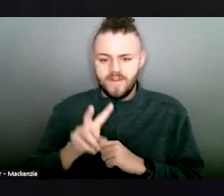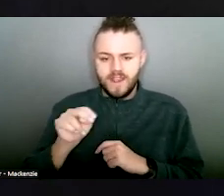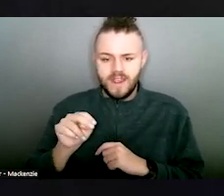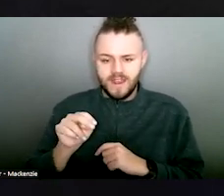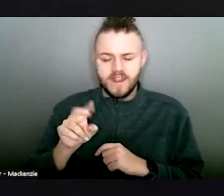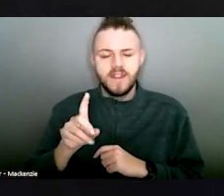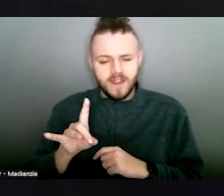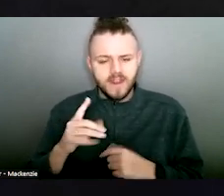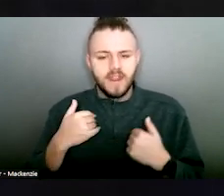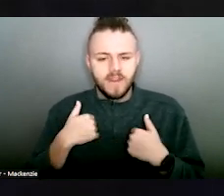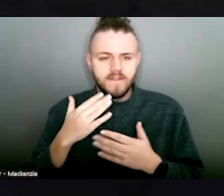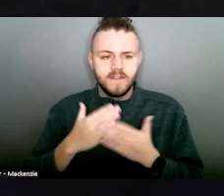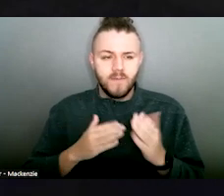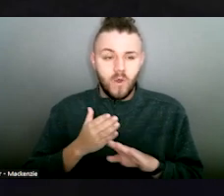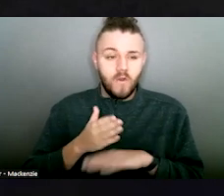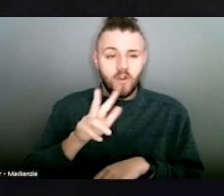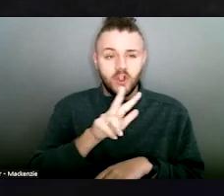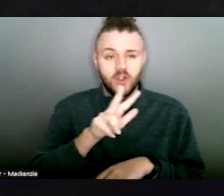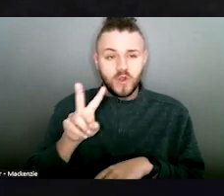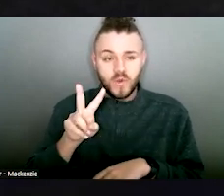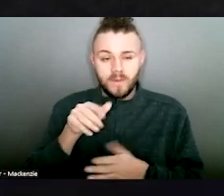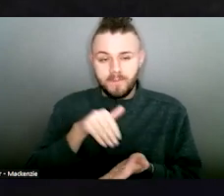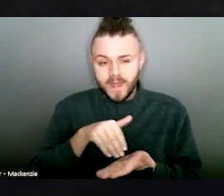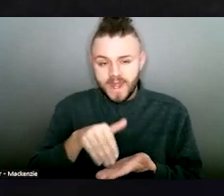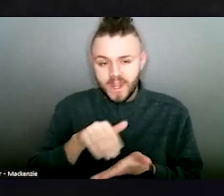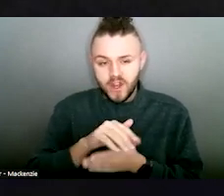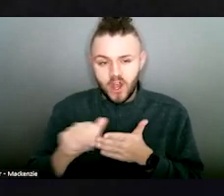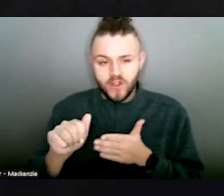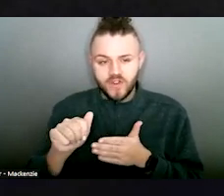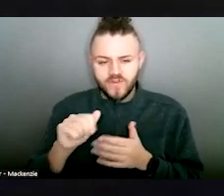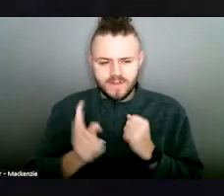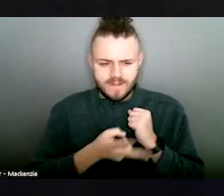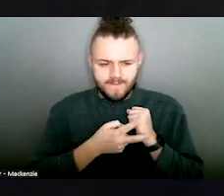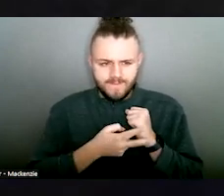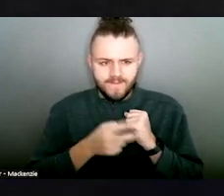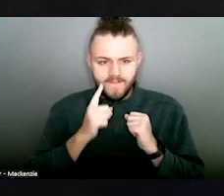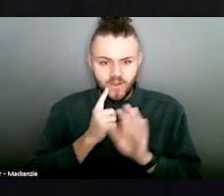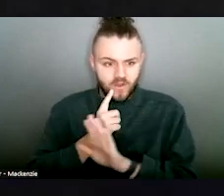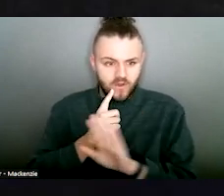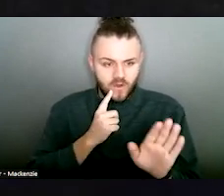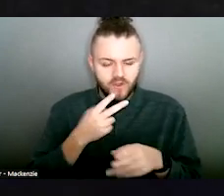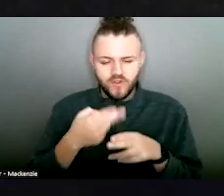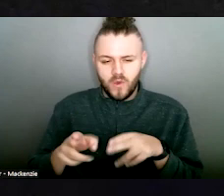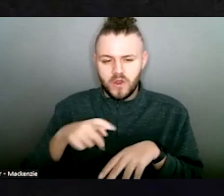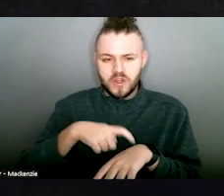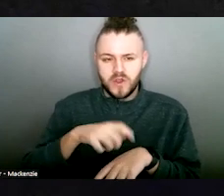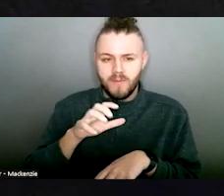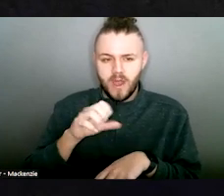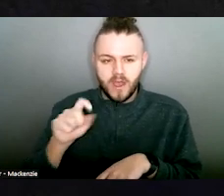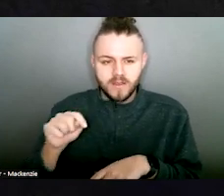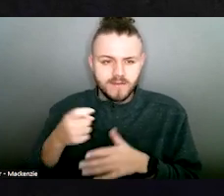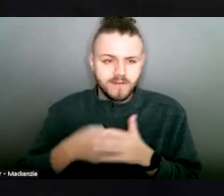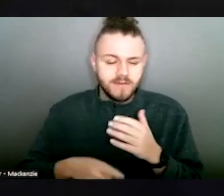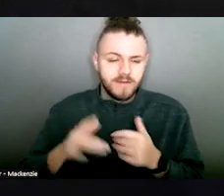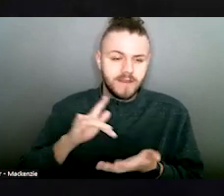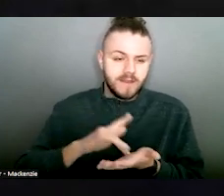that it showed that more than $32 million would save in short-term costs such as medical care, law